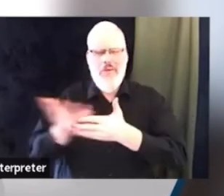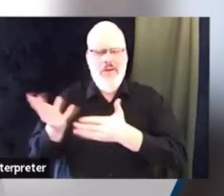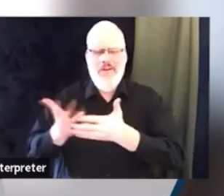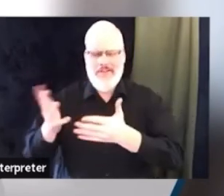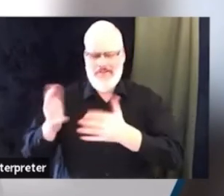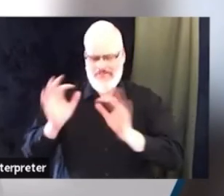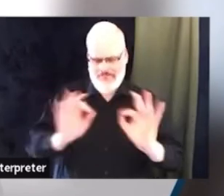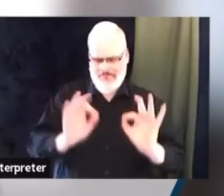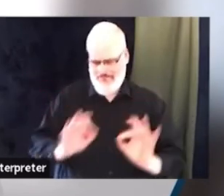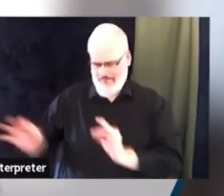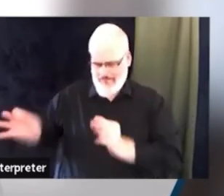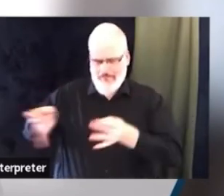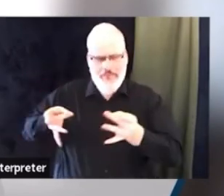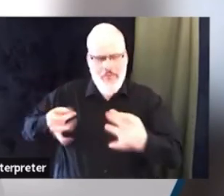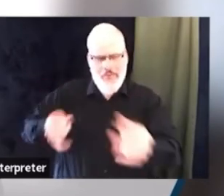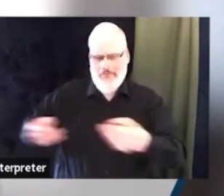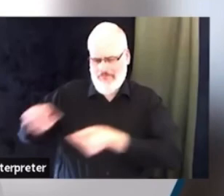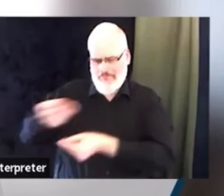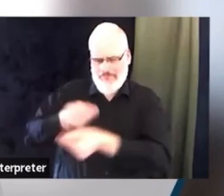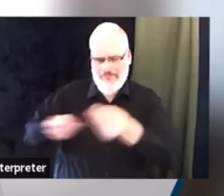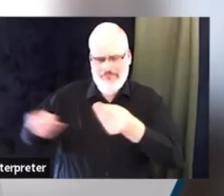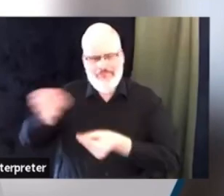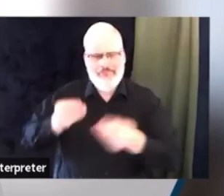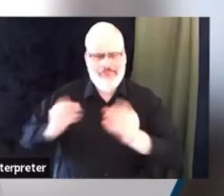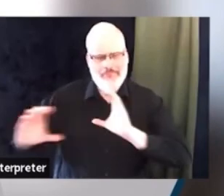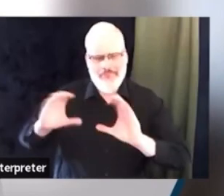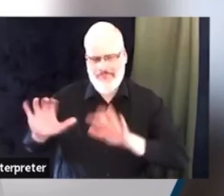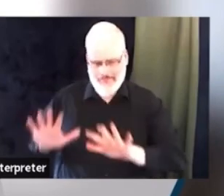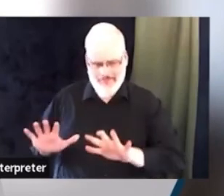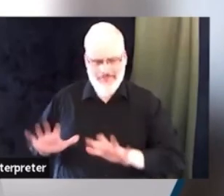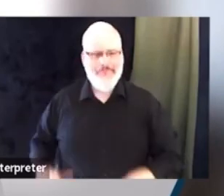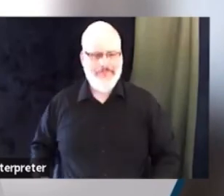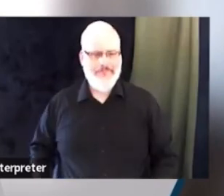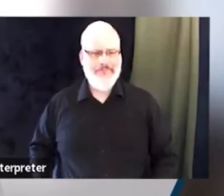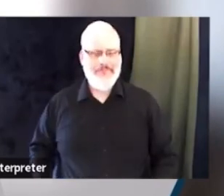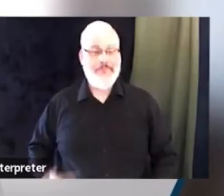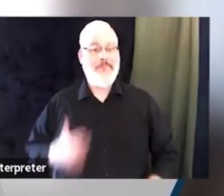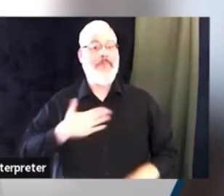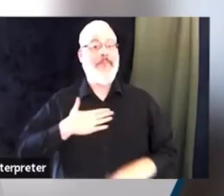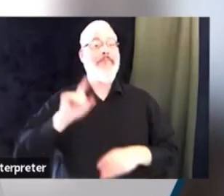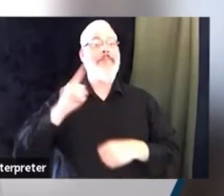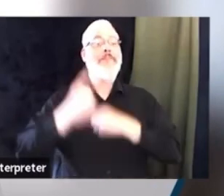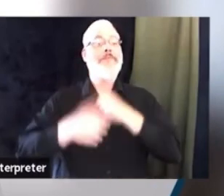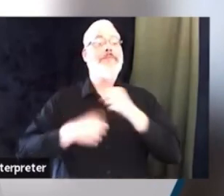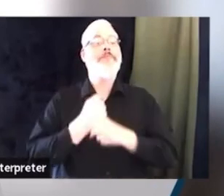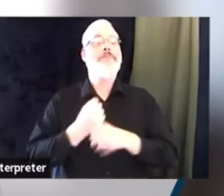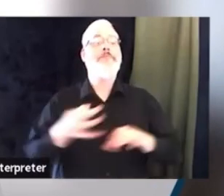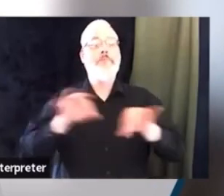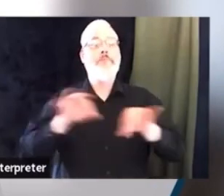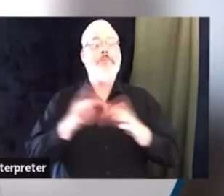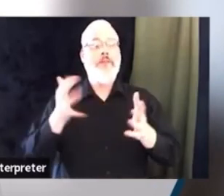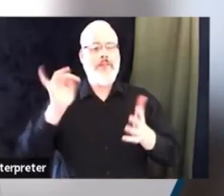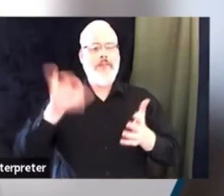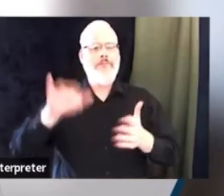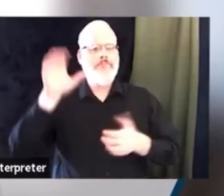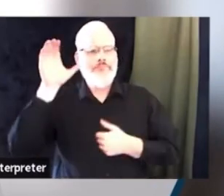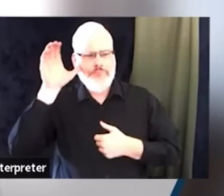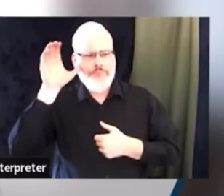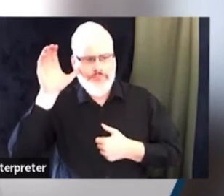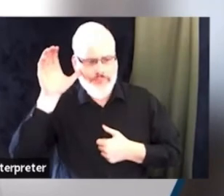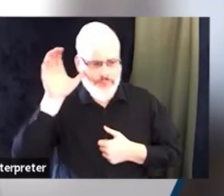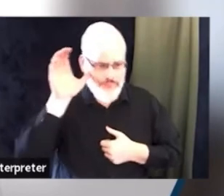think it's very important to do a lot of listening within the first year, a lot of planning within the first year, collaborate